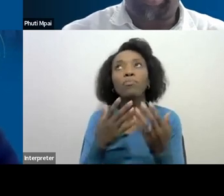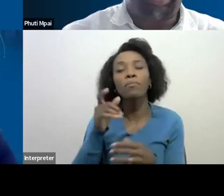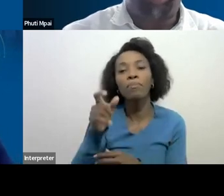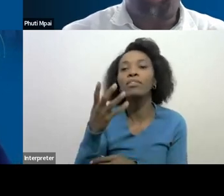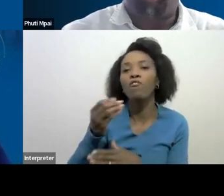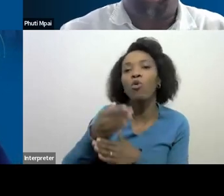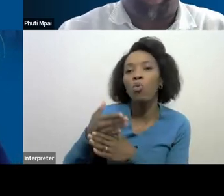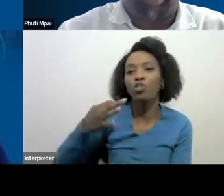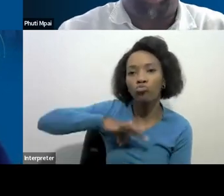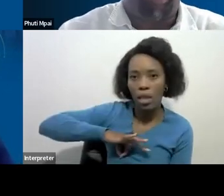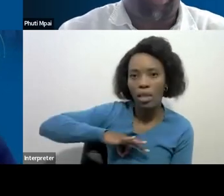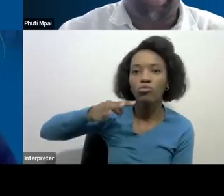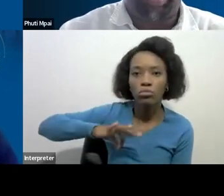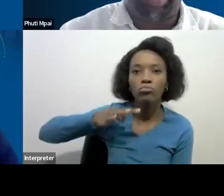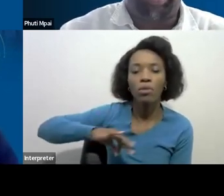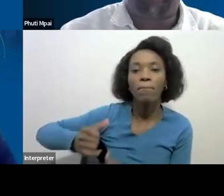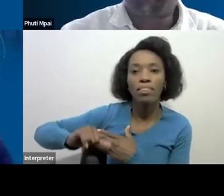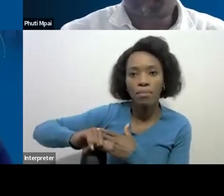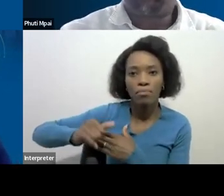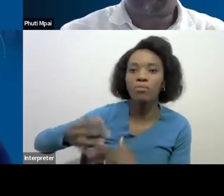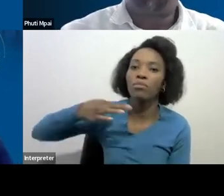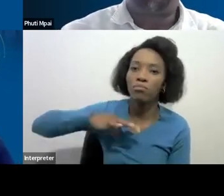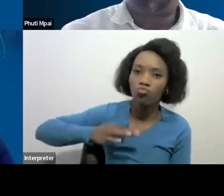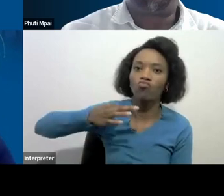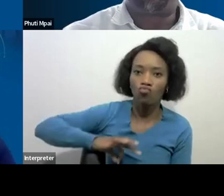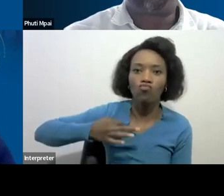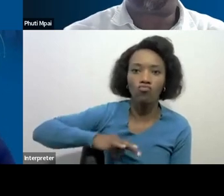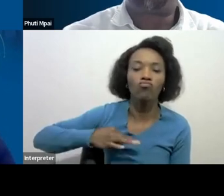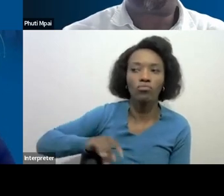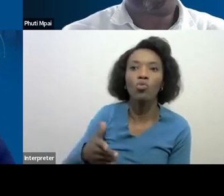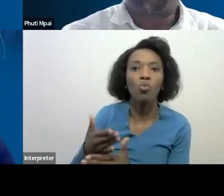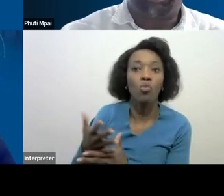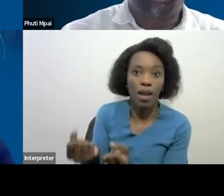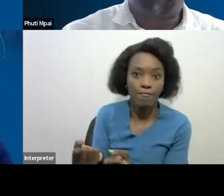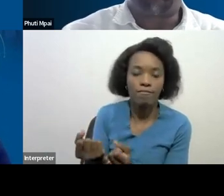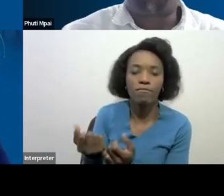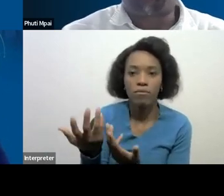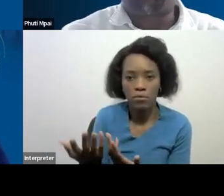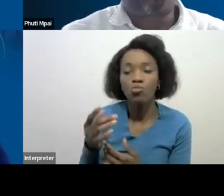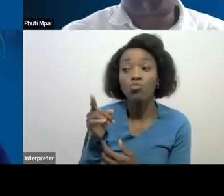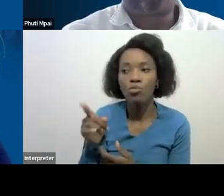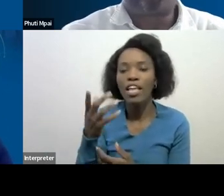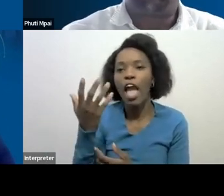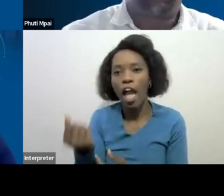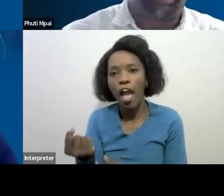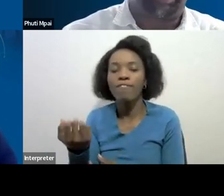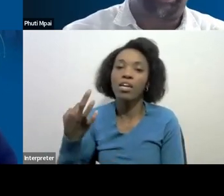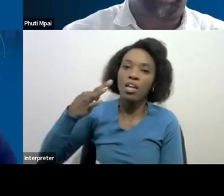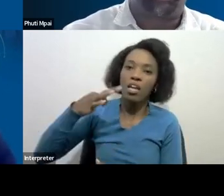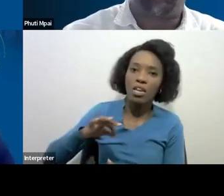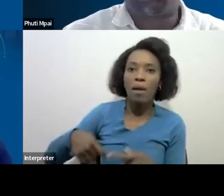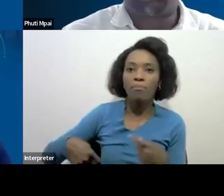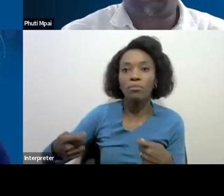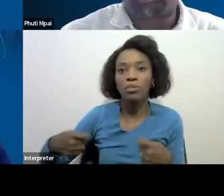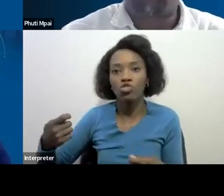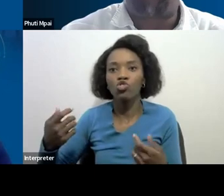instance they and only a salary he or she has the income and expenditure would it be the salary